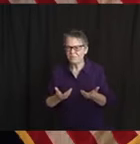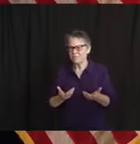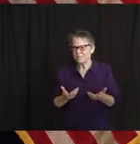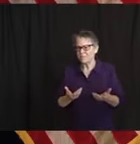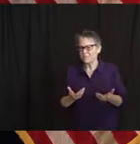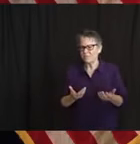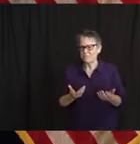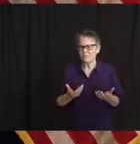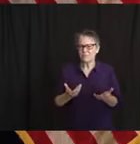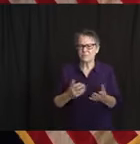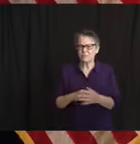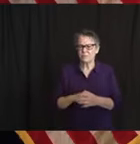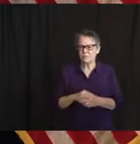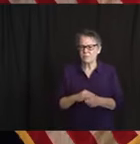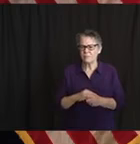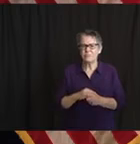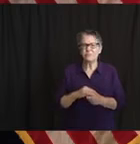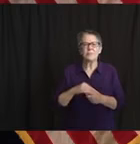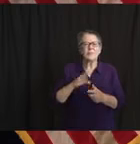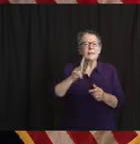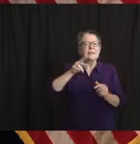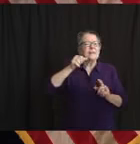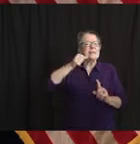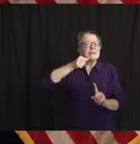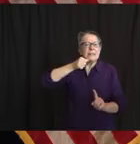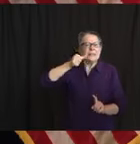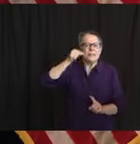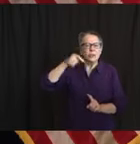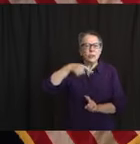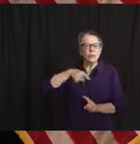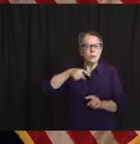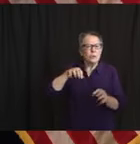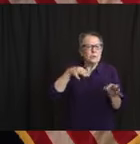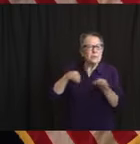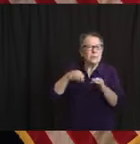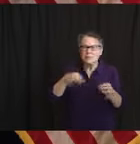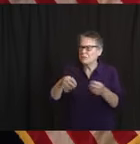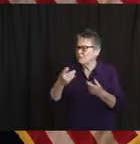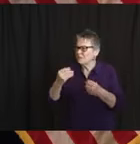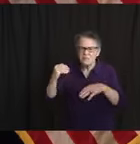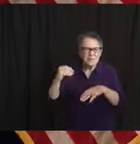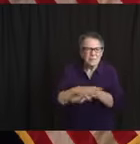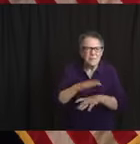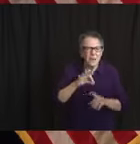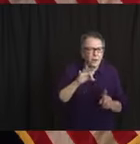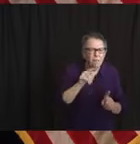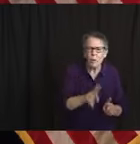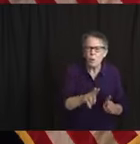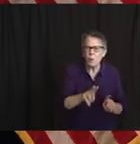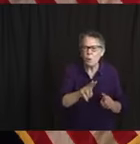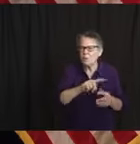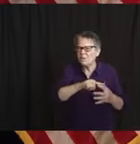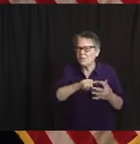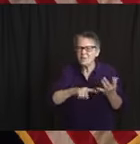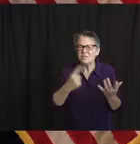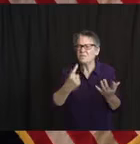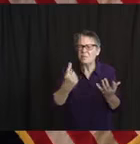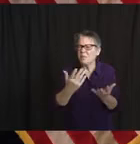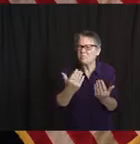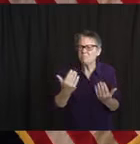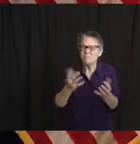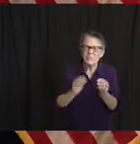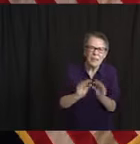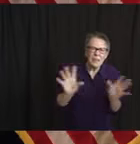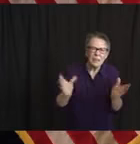but if you could address that again briefly. Thank you. Okay. The second one I can let Pat and Matt take if that's okay. We did update you on